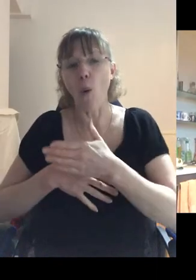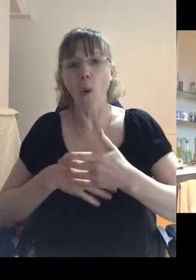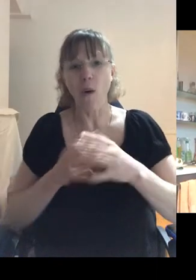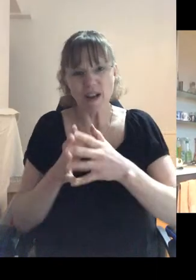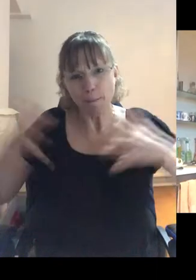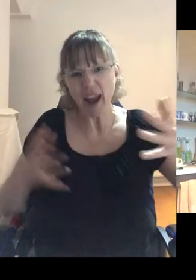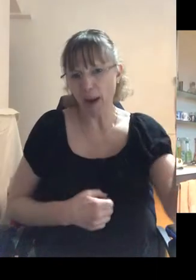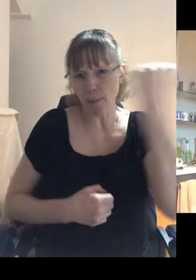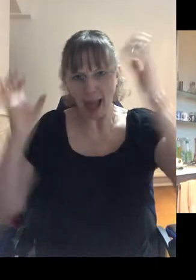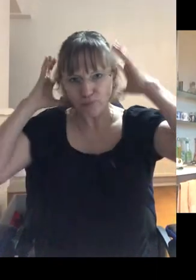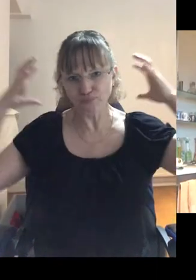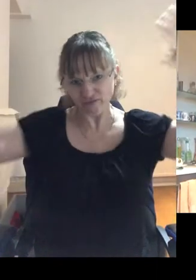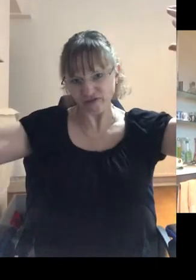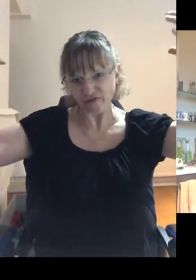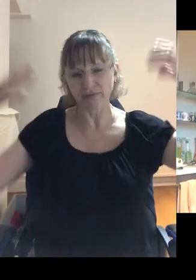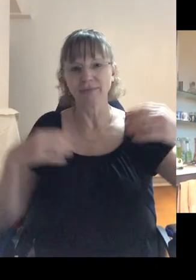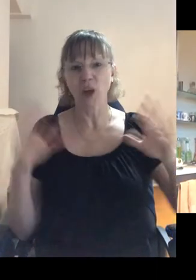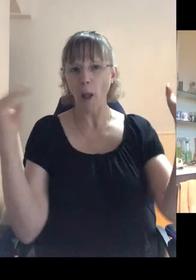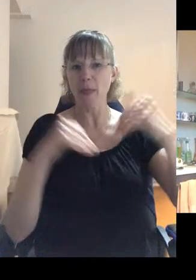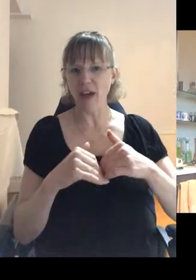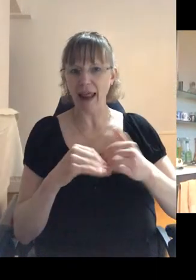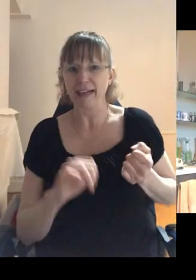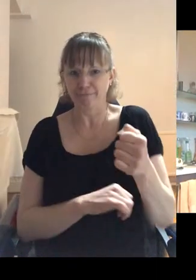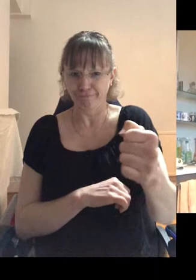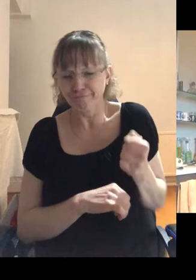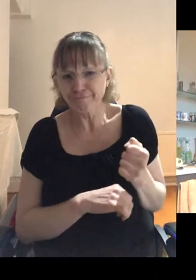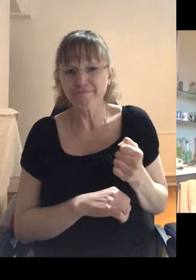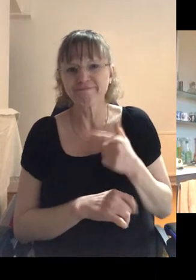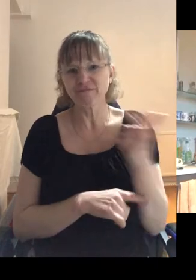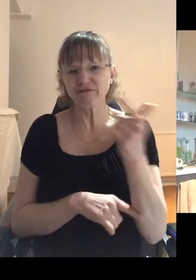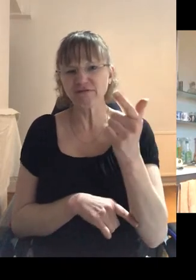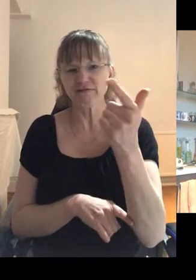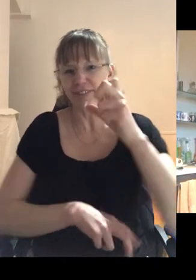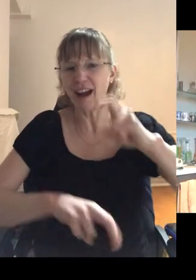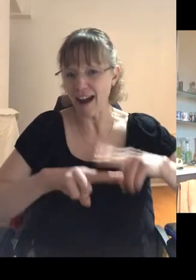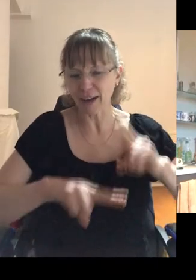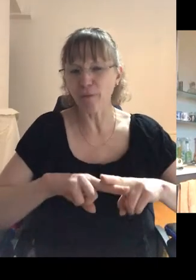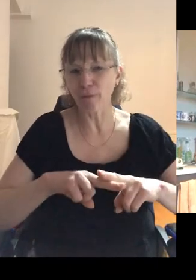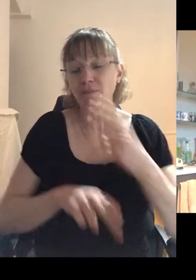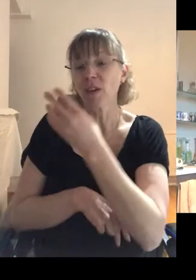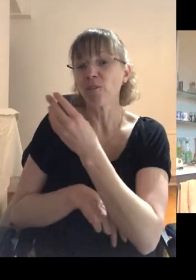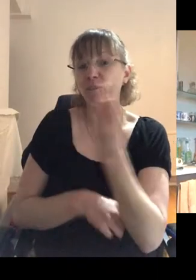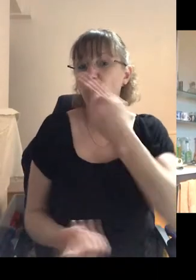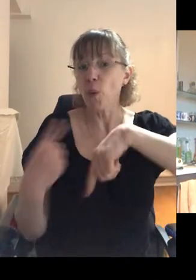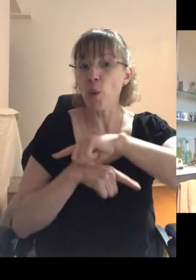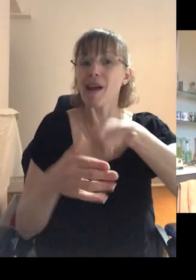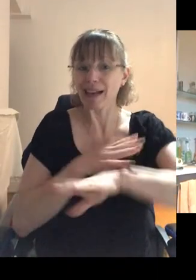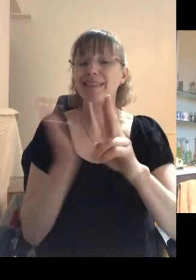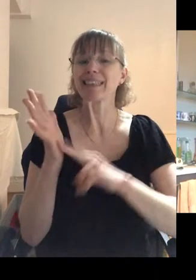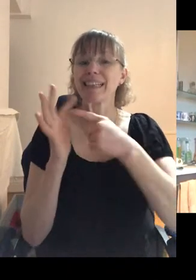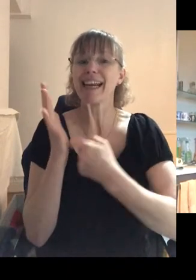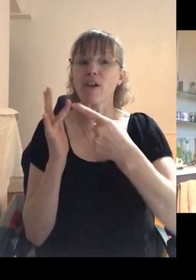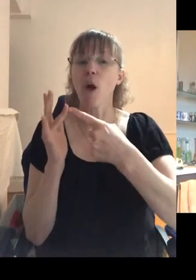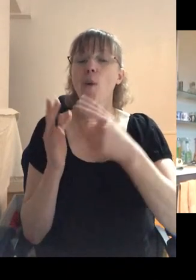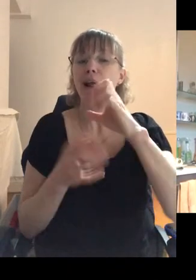back home chair on the, uh, on the Valleys line going down from Porth down to, down to Cardiff. And then a couple of us in, in Nero's as well. So I can,